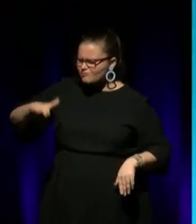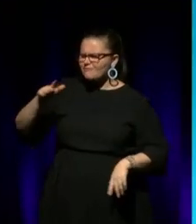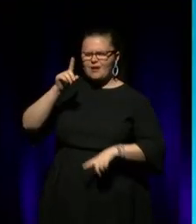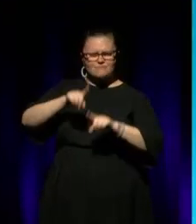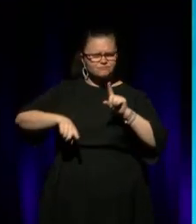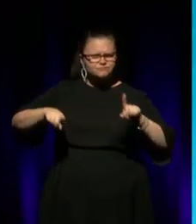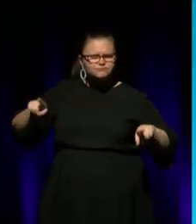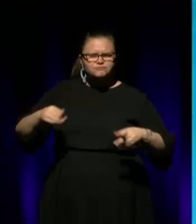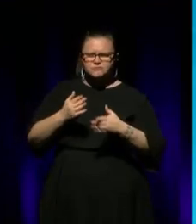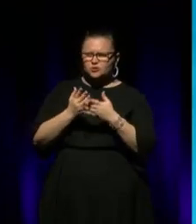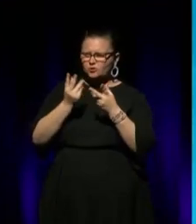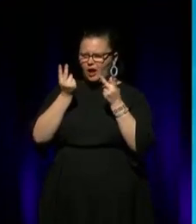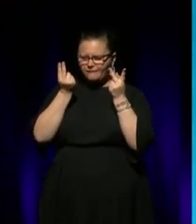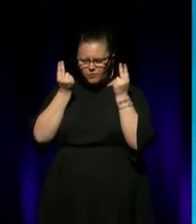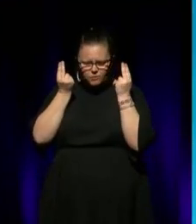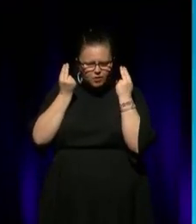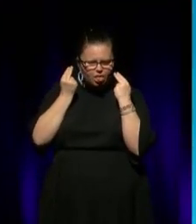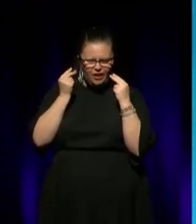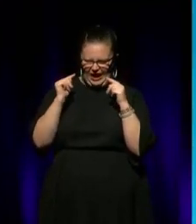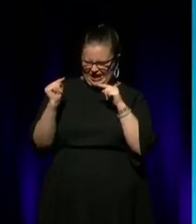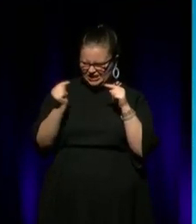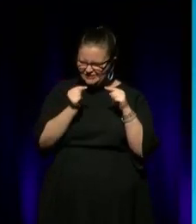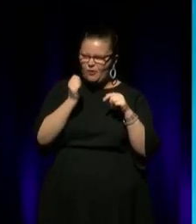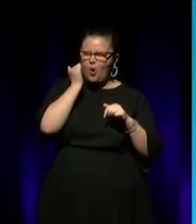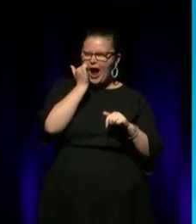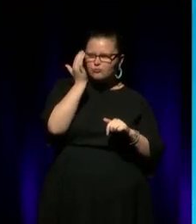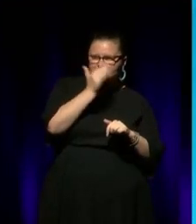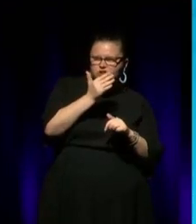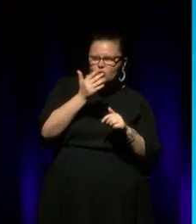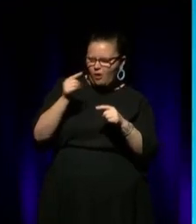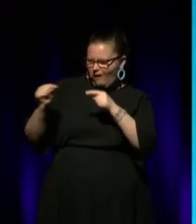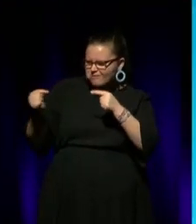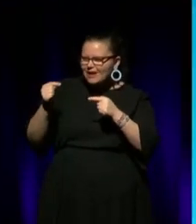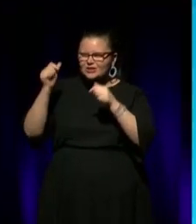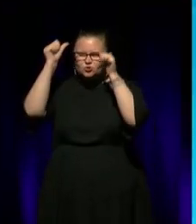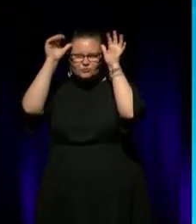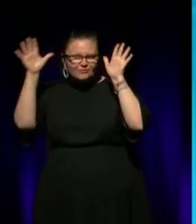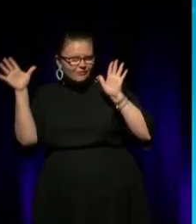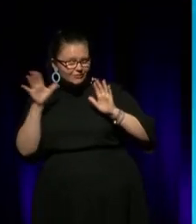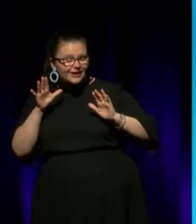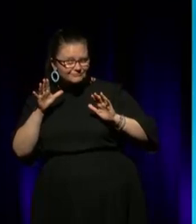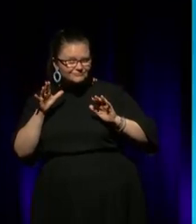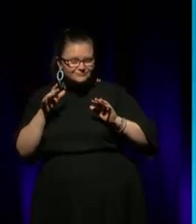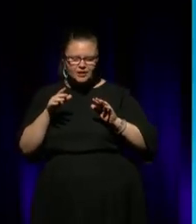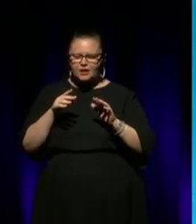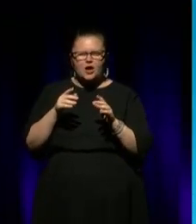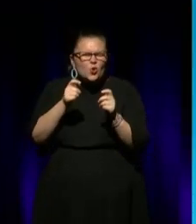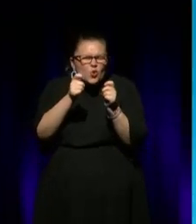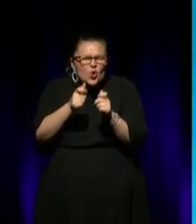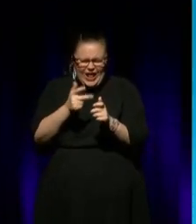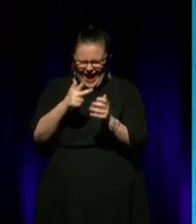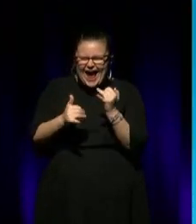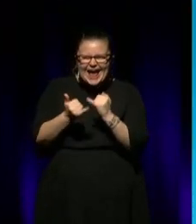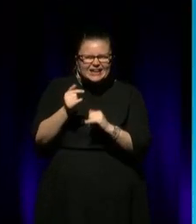vulnerability and a tension between the Aboriginal and the Torres Strait. You know, that's early 80s. You know, there was this sense of